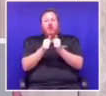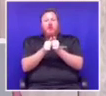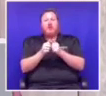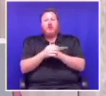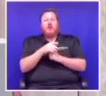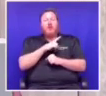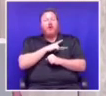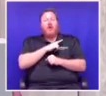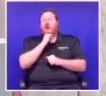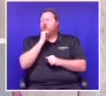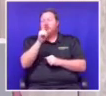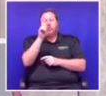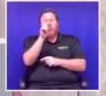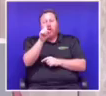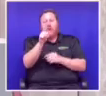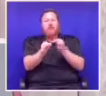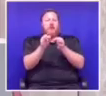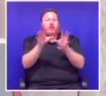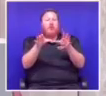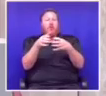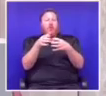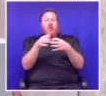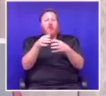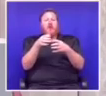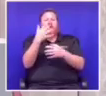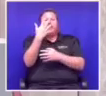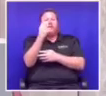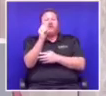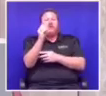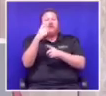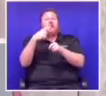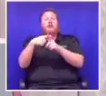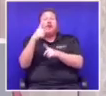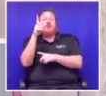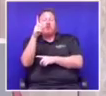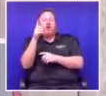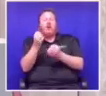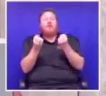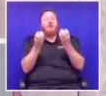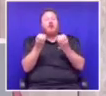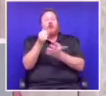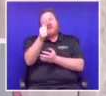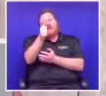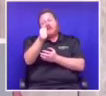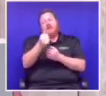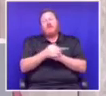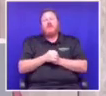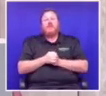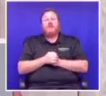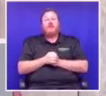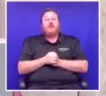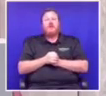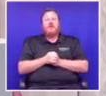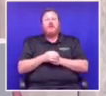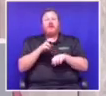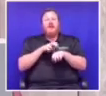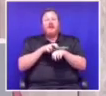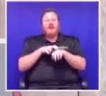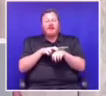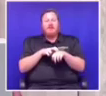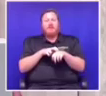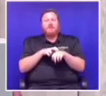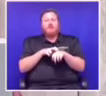single party achieved a 50 plus 1 majority on its own. So, requires that